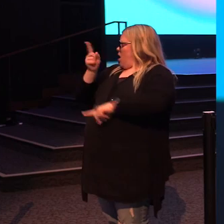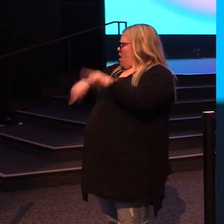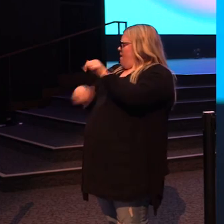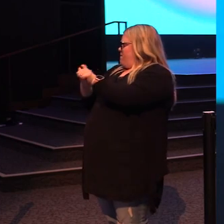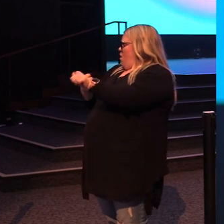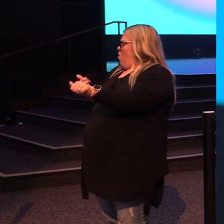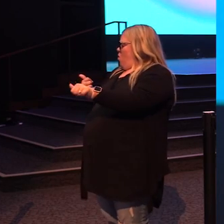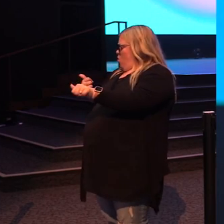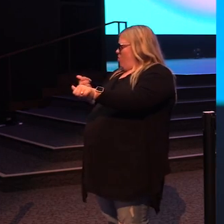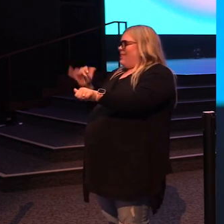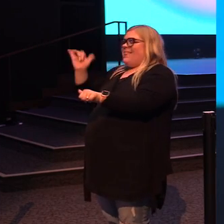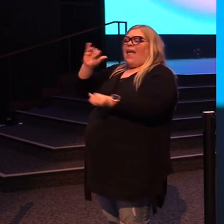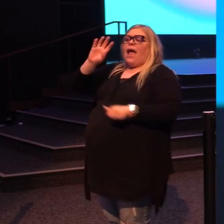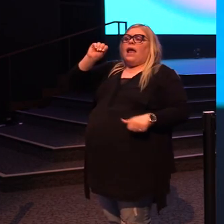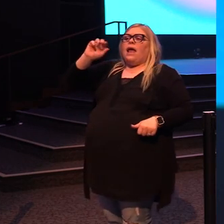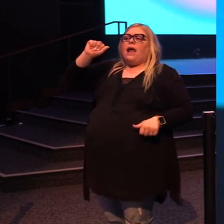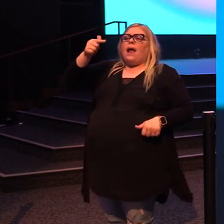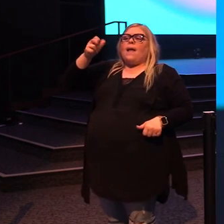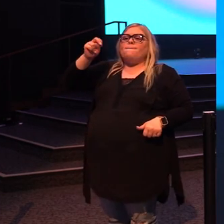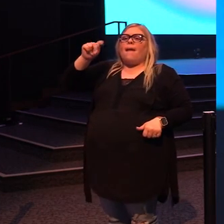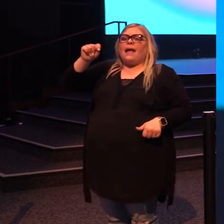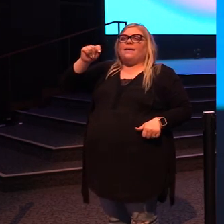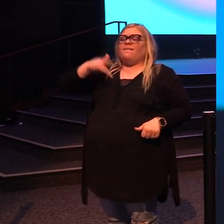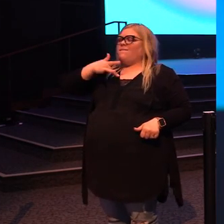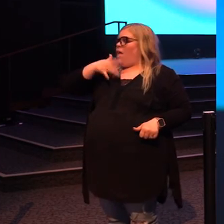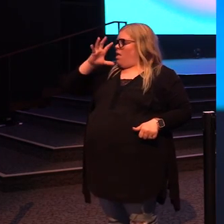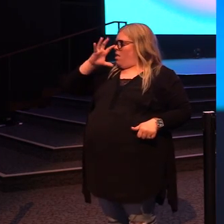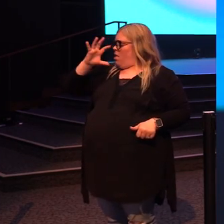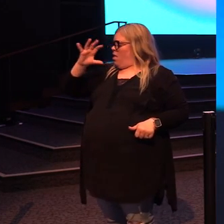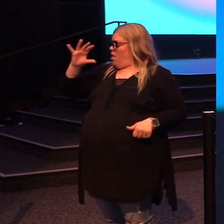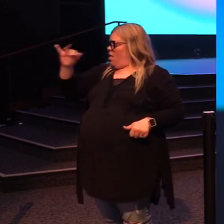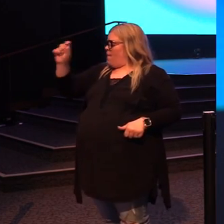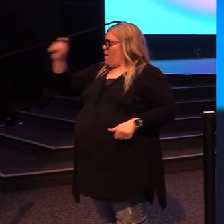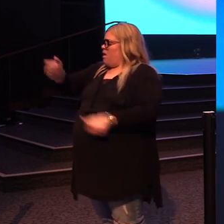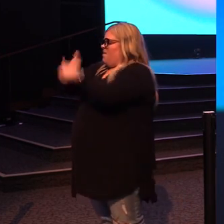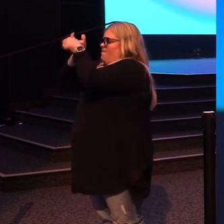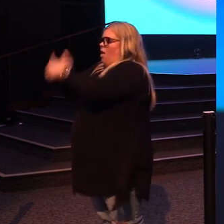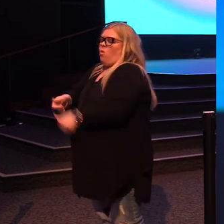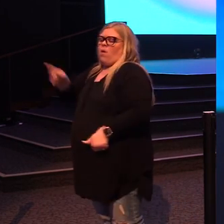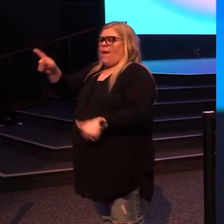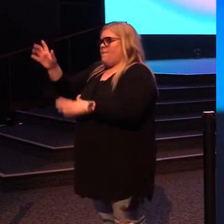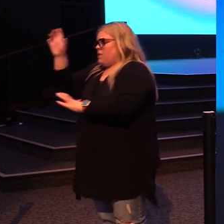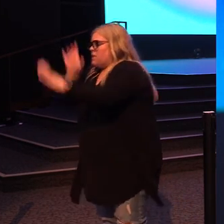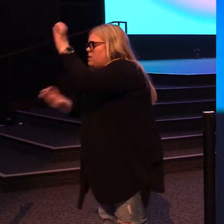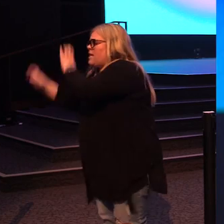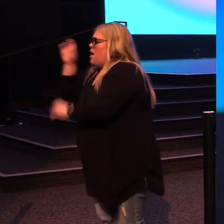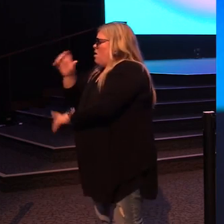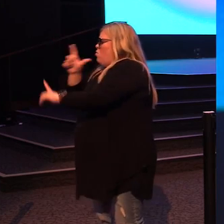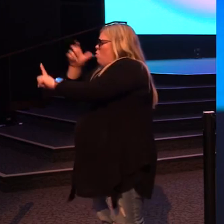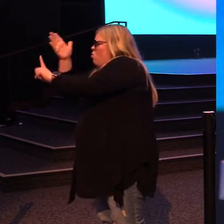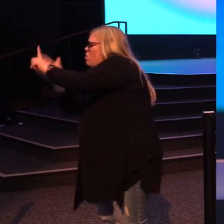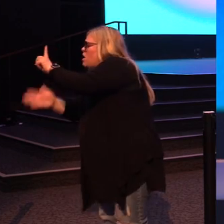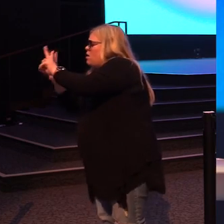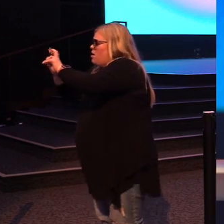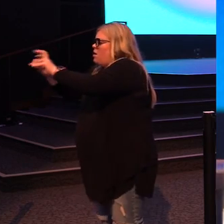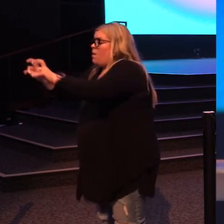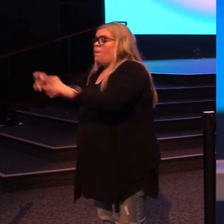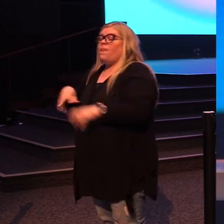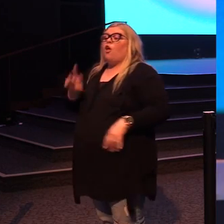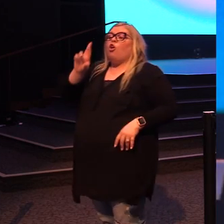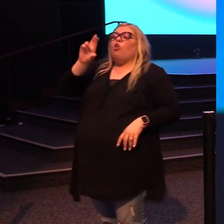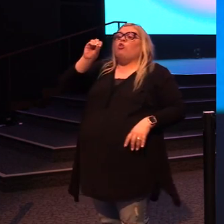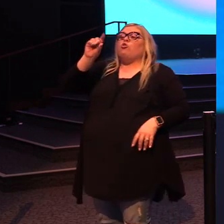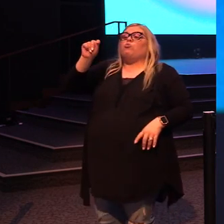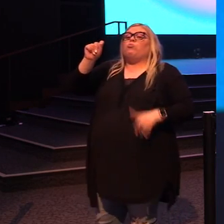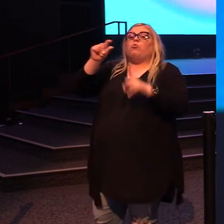It was like a magnet that was drawing them to follow Him and seek after Him. And the root word, the